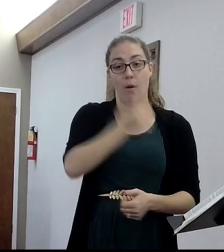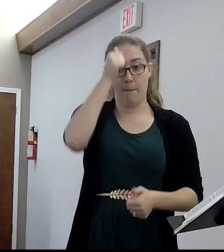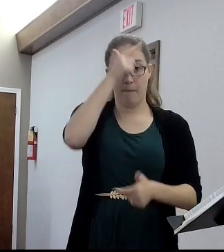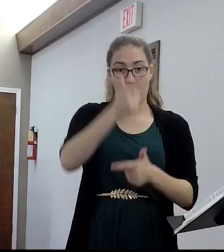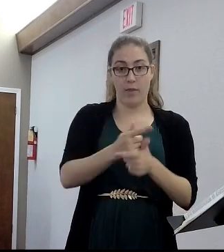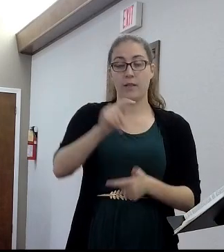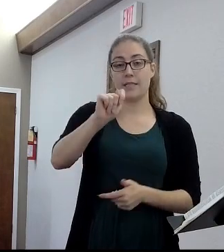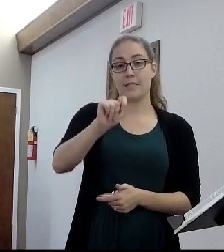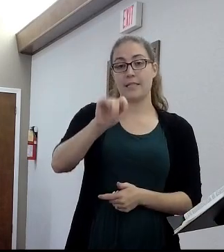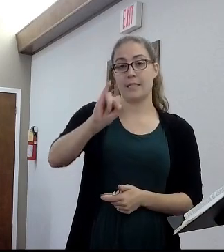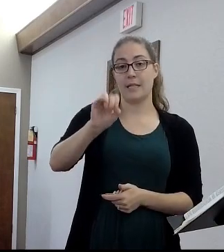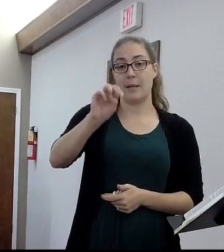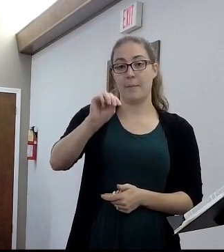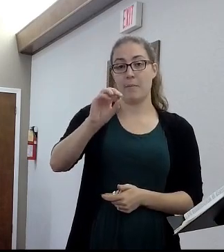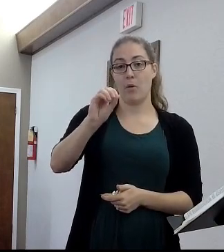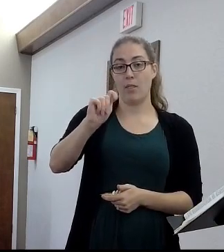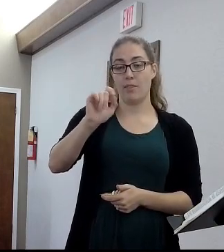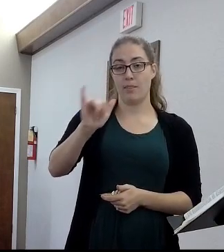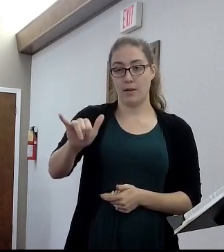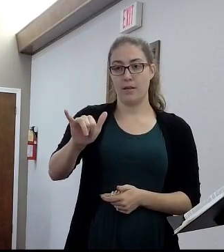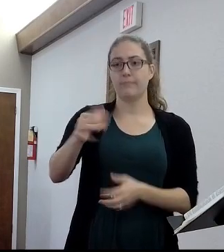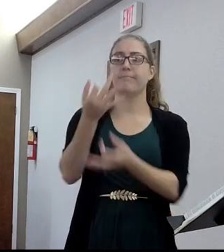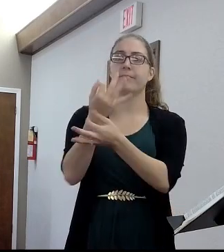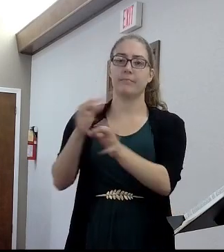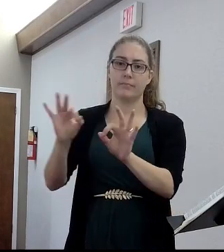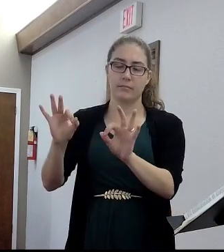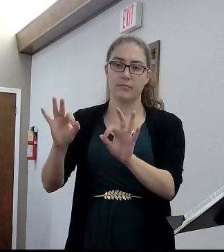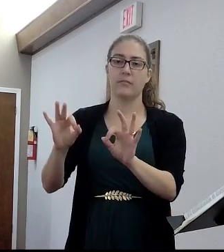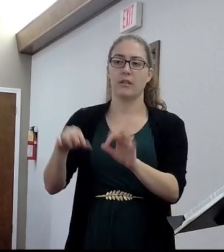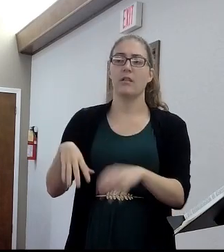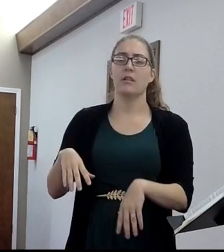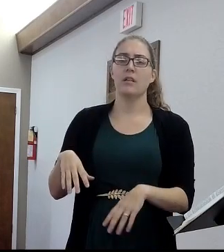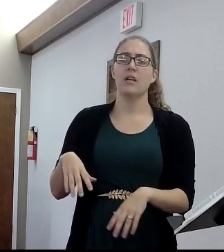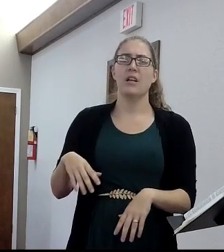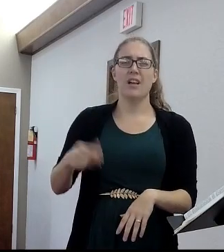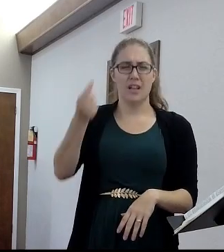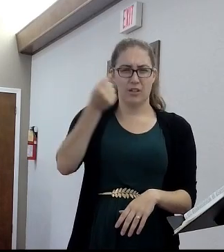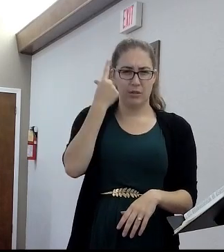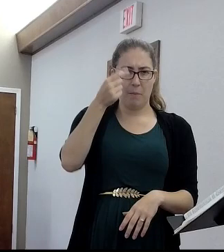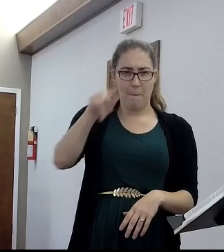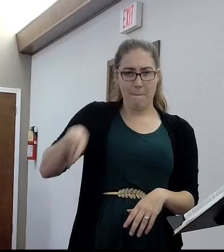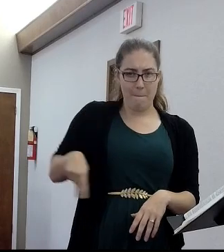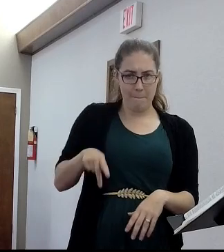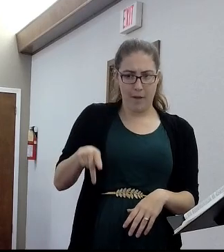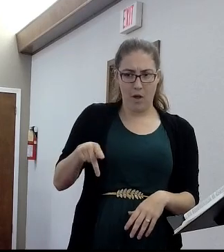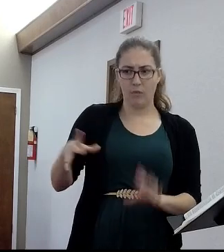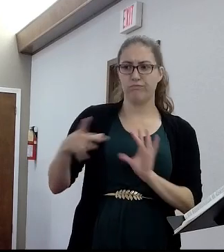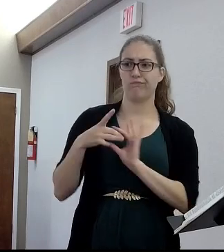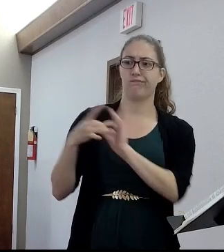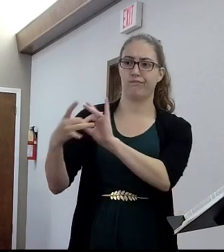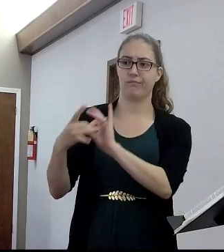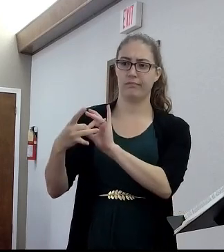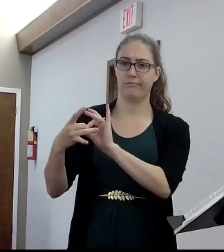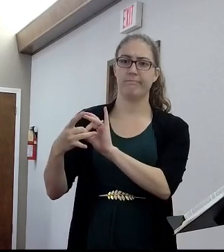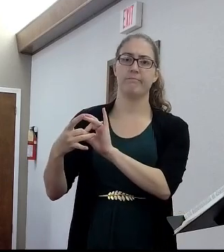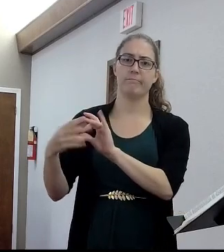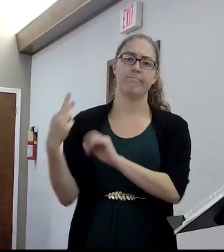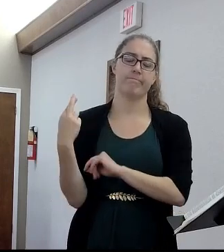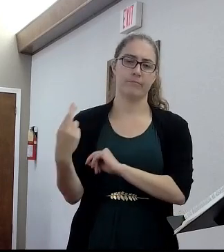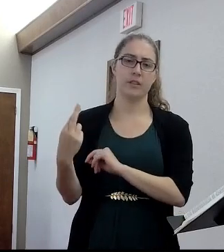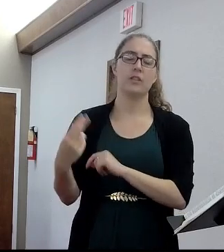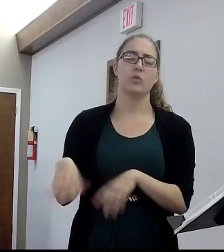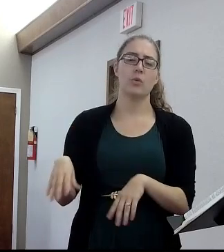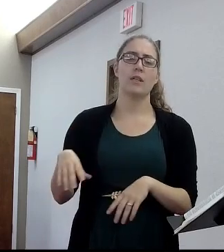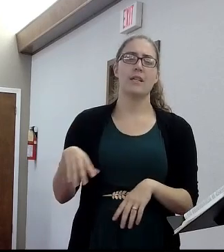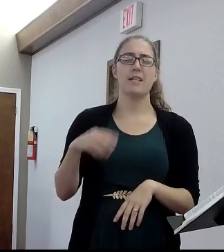You know, he's got a deep connection to Timothy here. Seems like a, you know, it's just, it is very closing and his beginnings seem very Pauline,